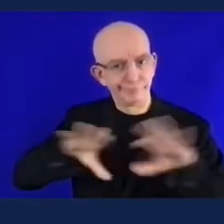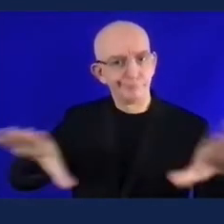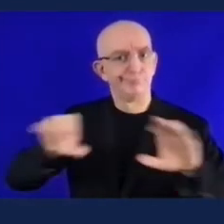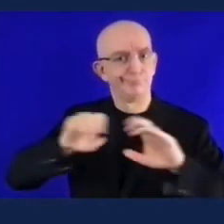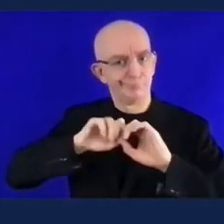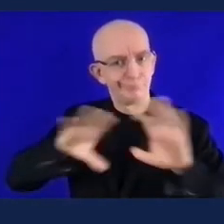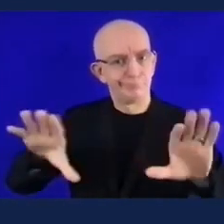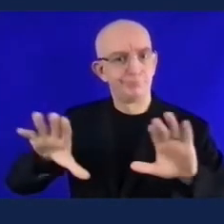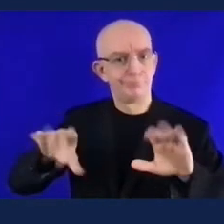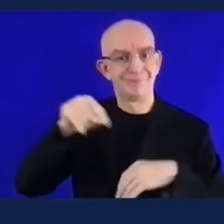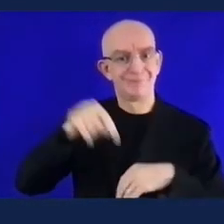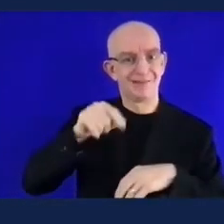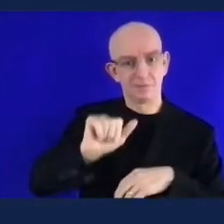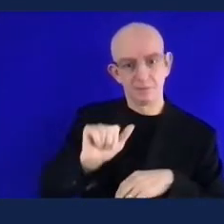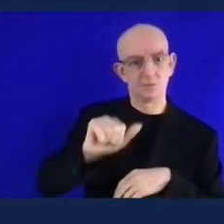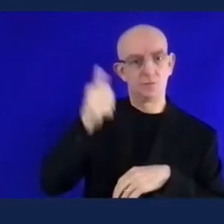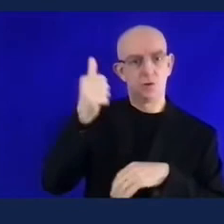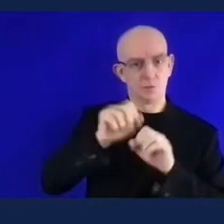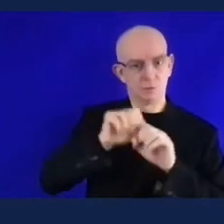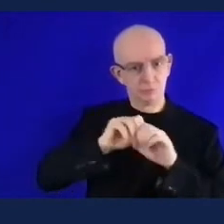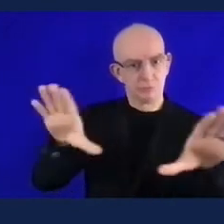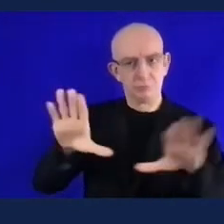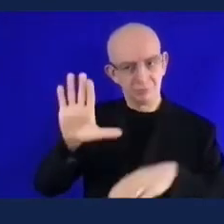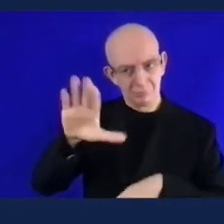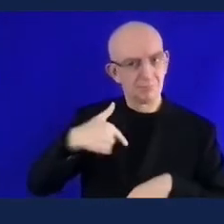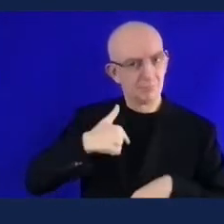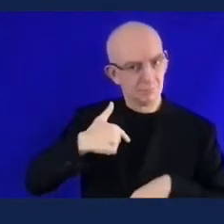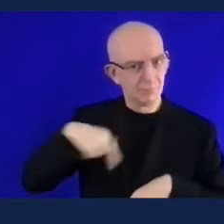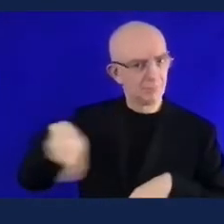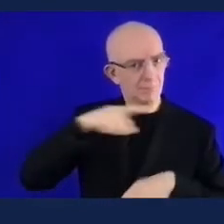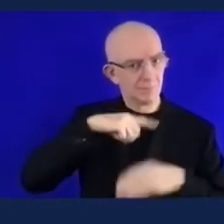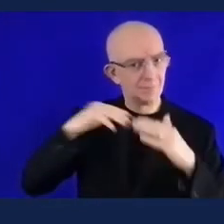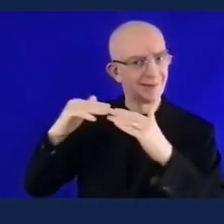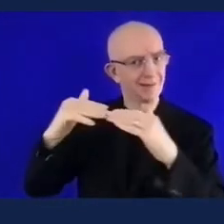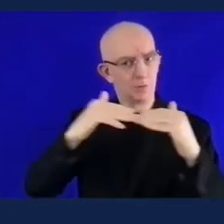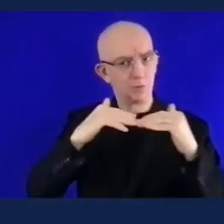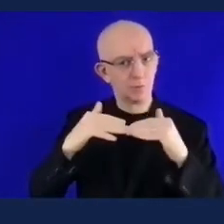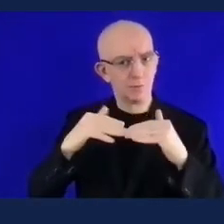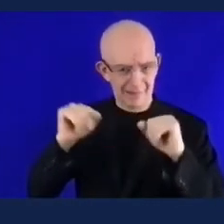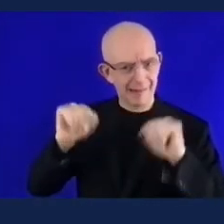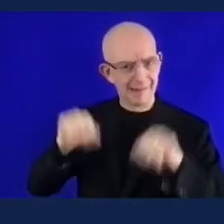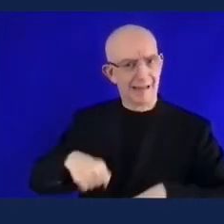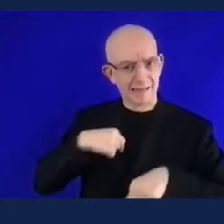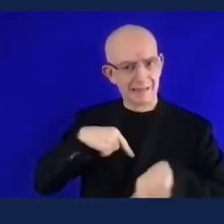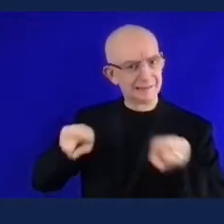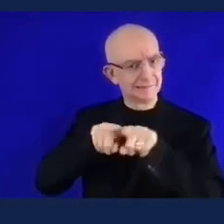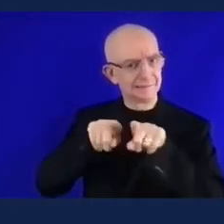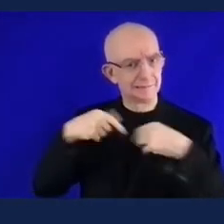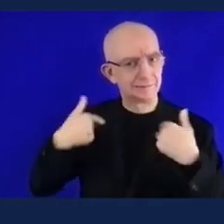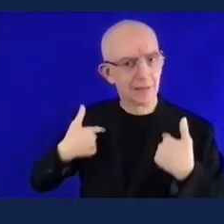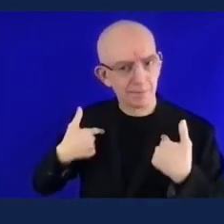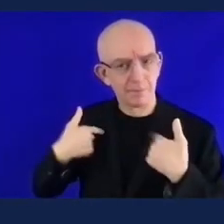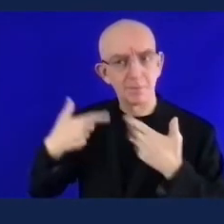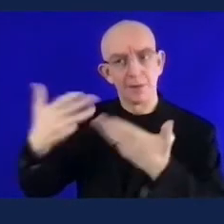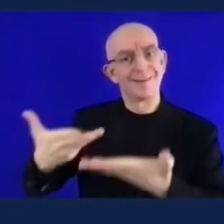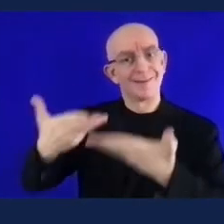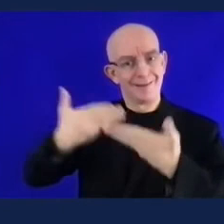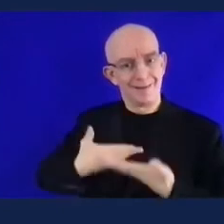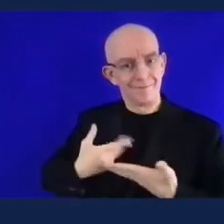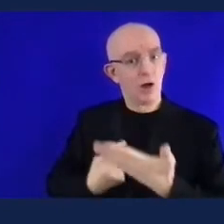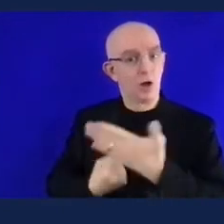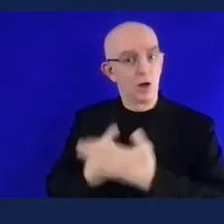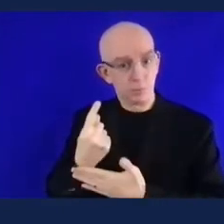to do that whether it's through organizing certain events just being there in match days circular workshops all kinds of